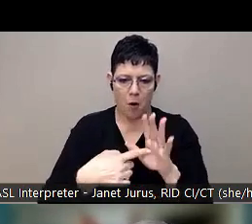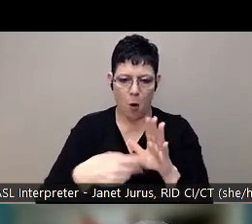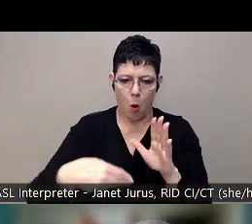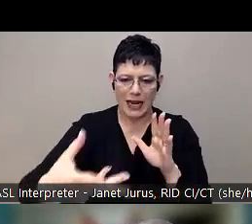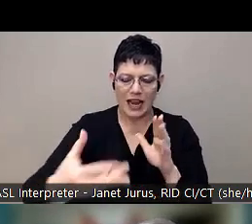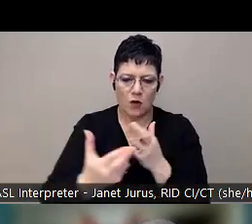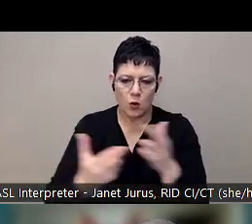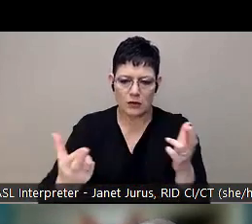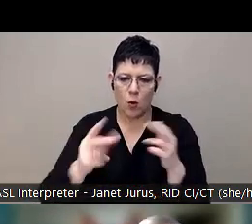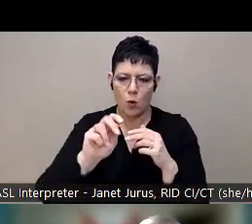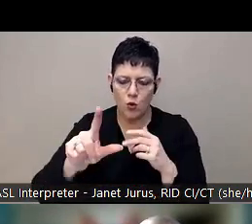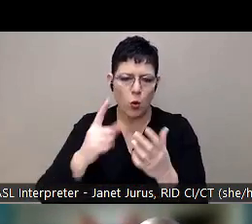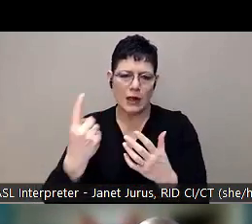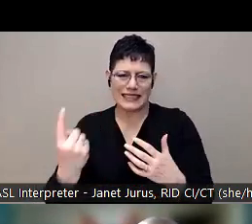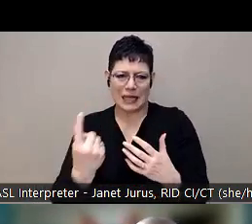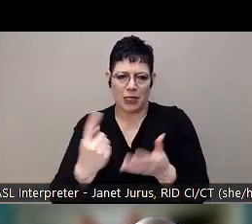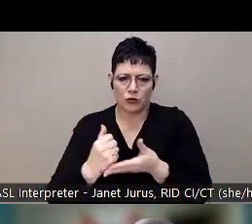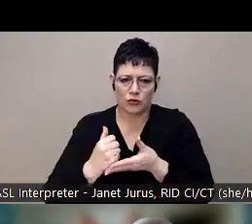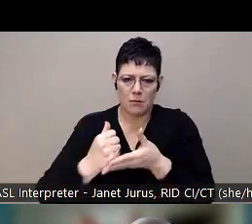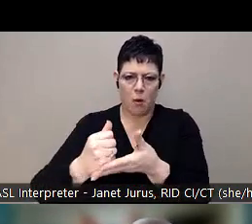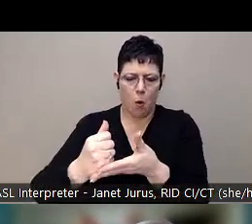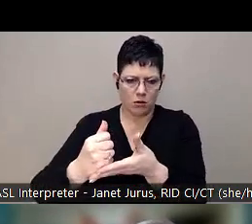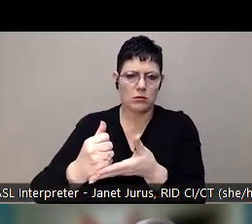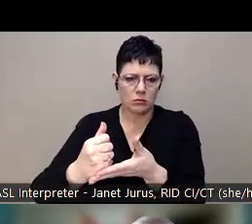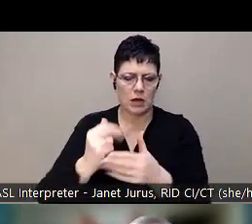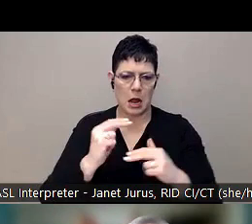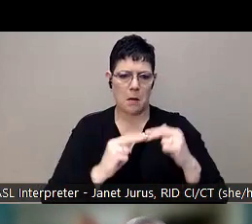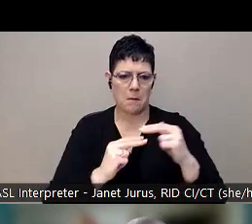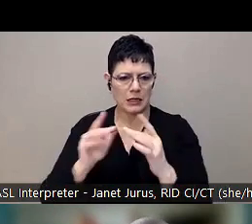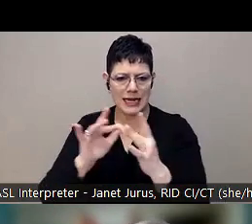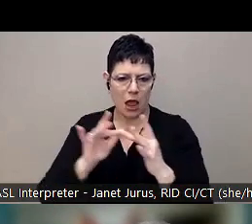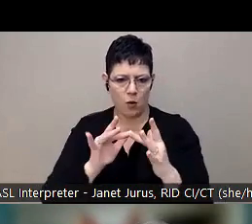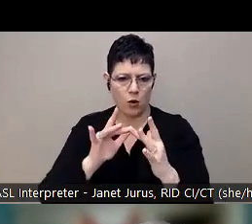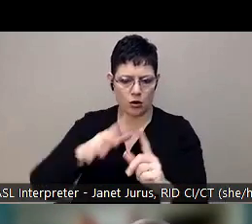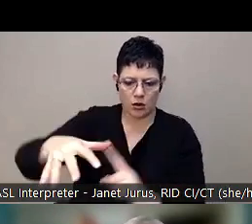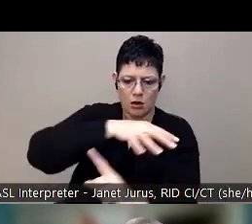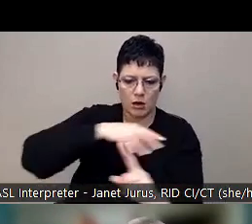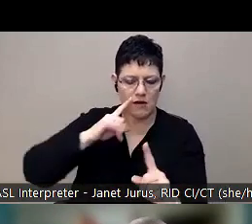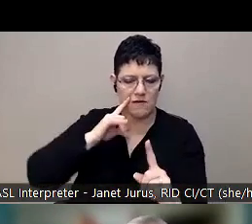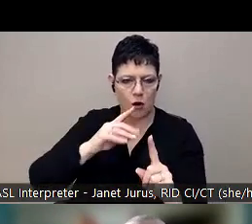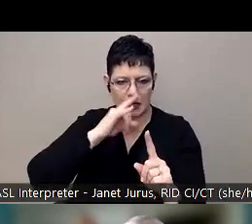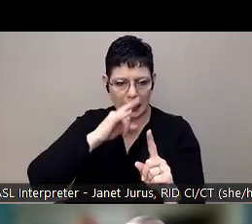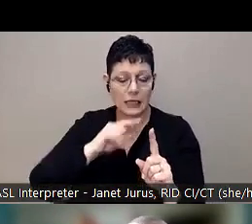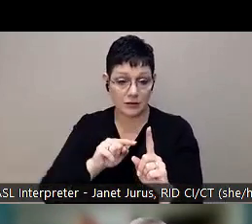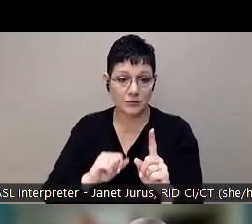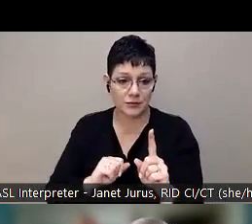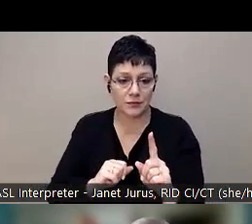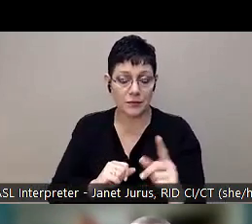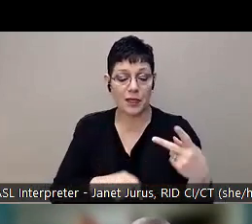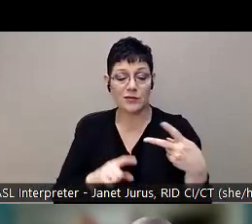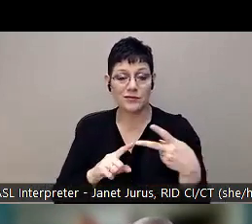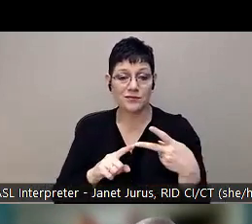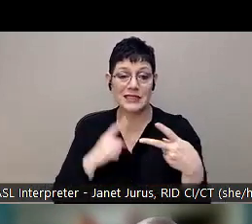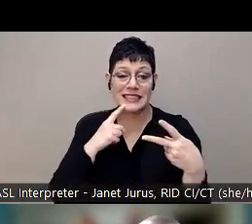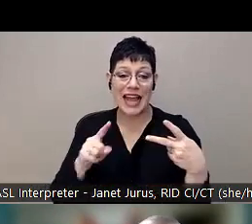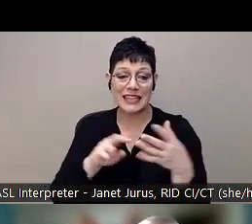giving them a skill set, a tool, and building a network of support around them. For us, success is anytime a student